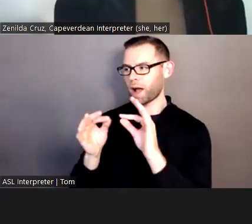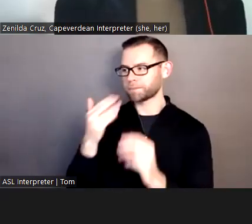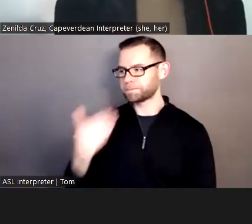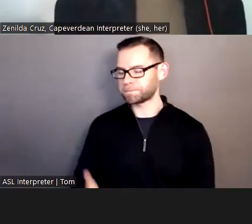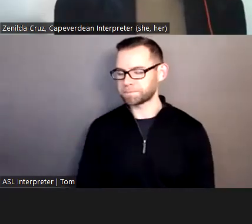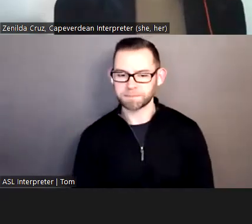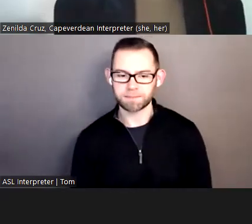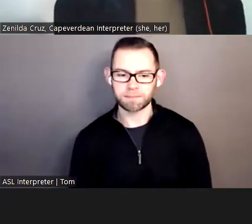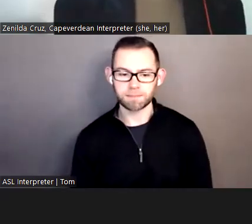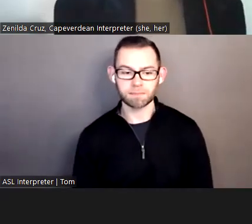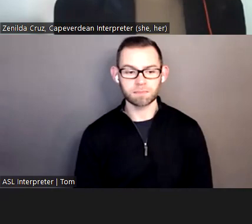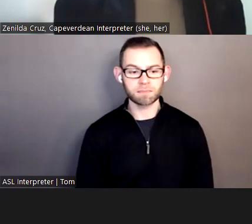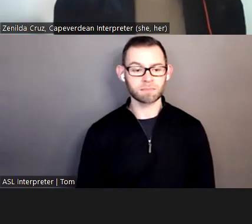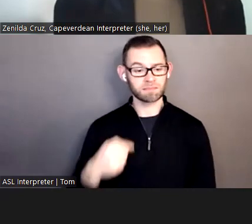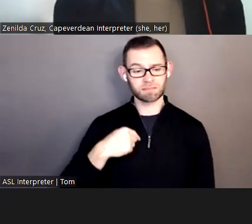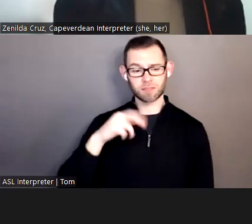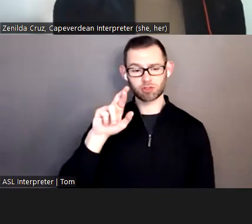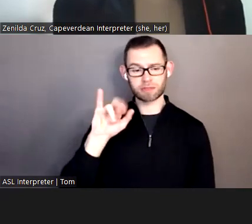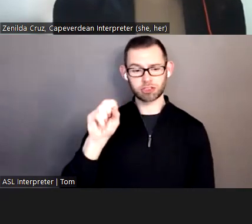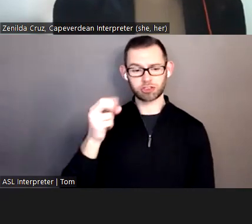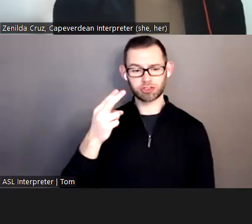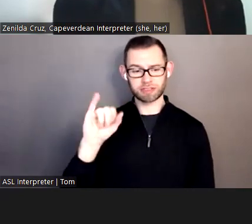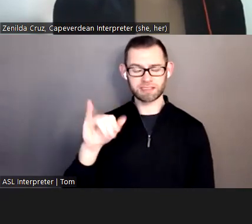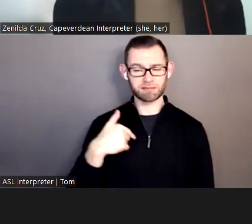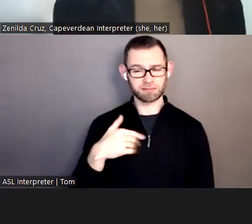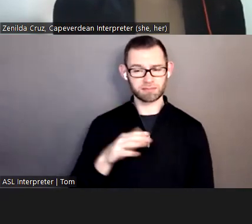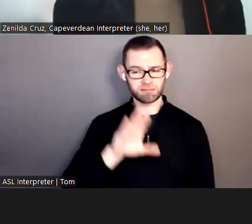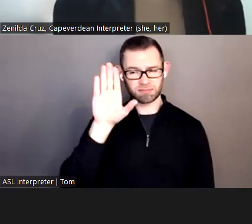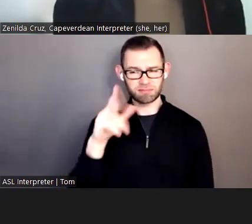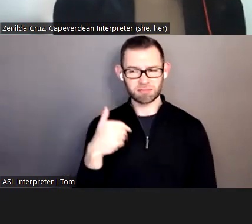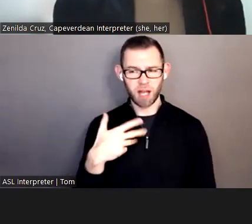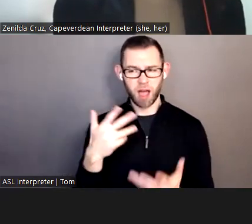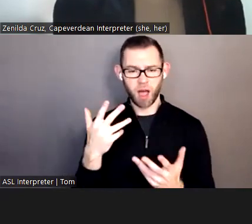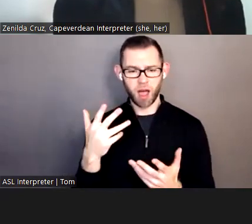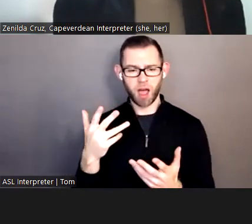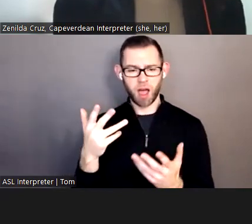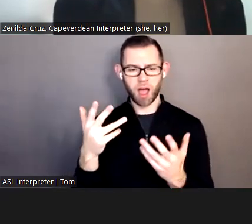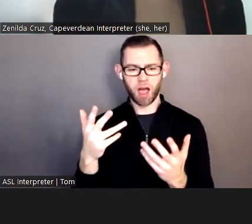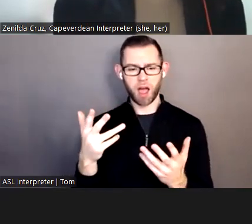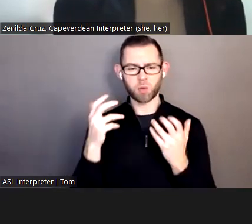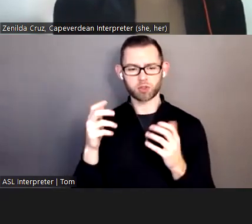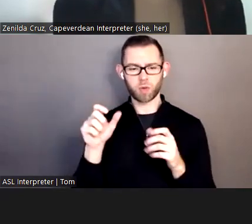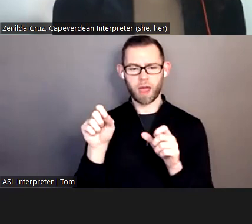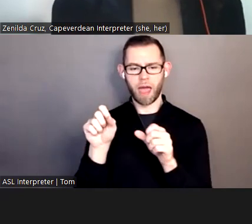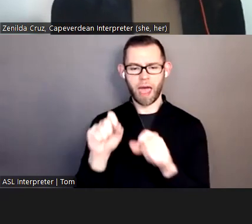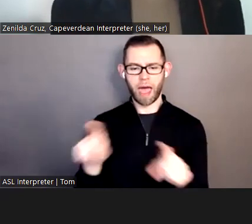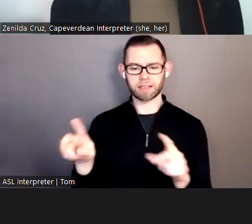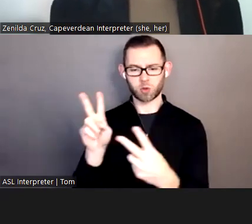I if I might just ask the two people who spoke from Lynn,